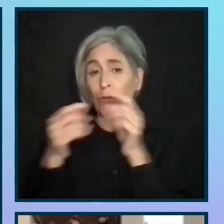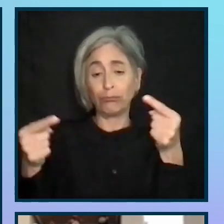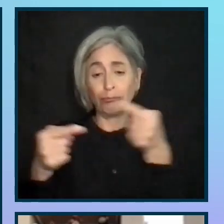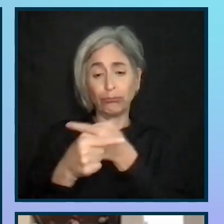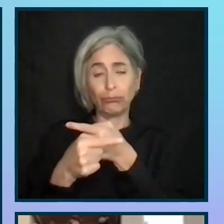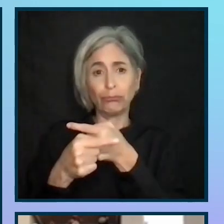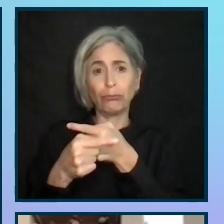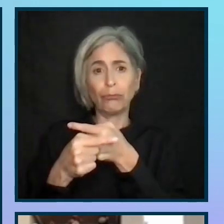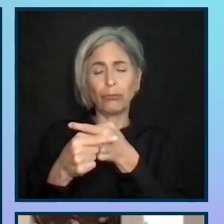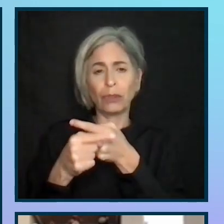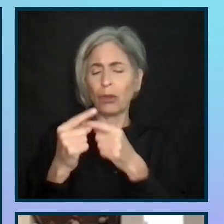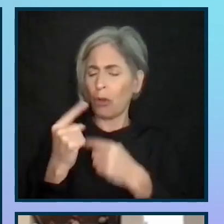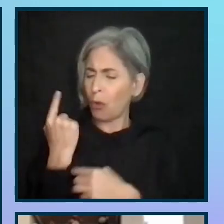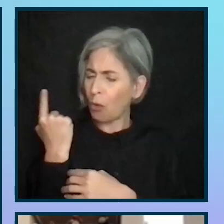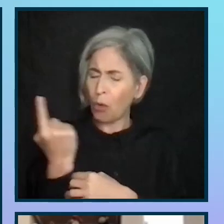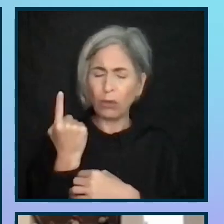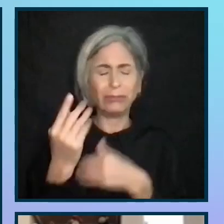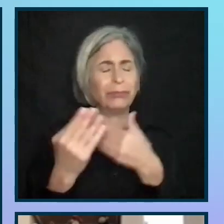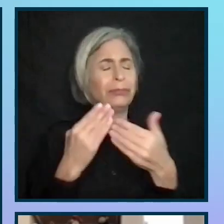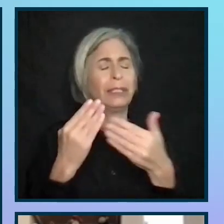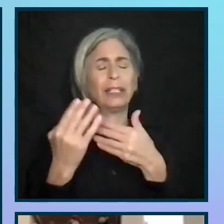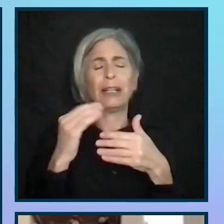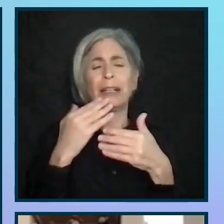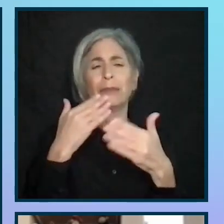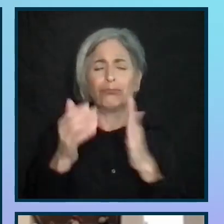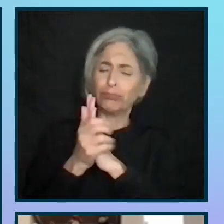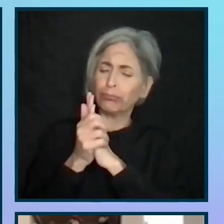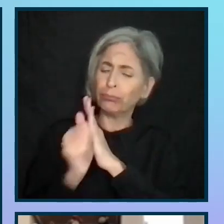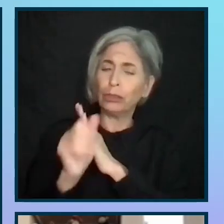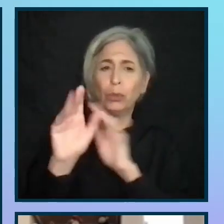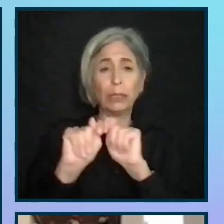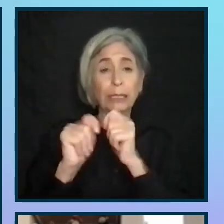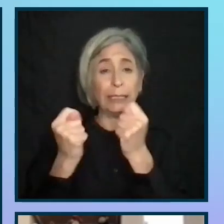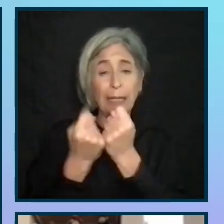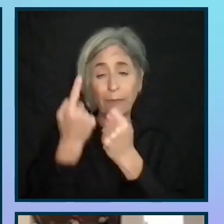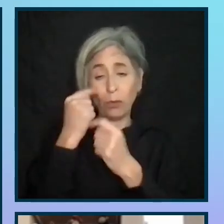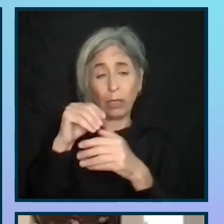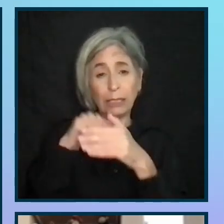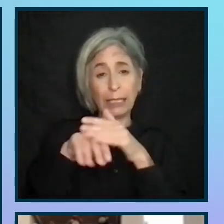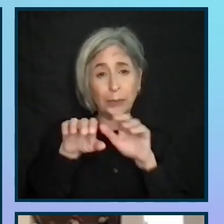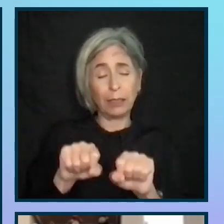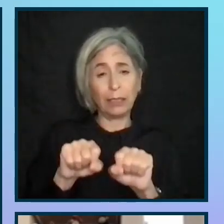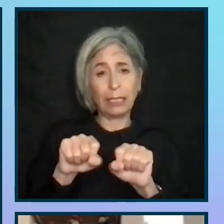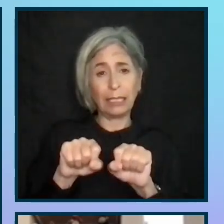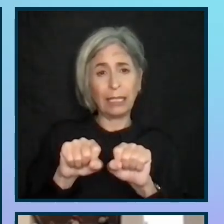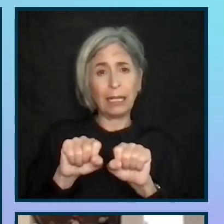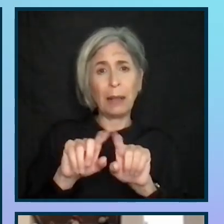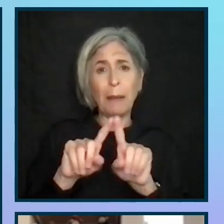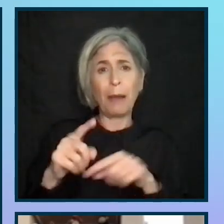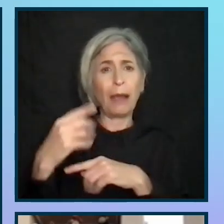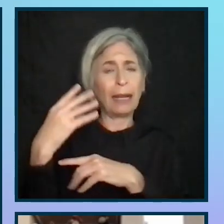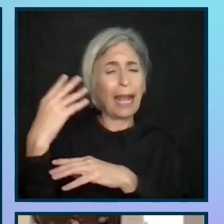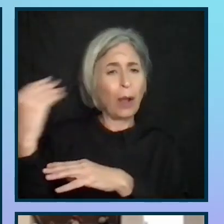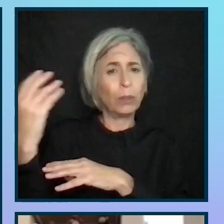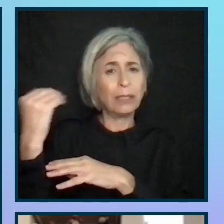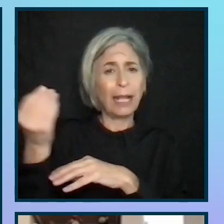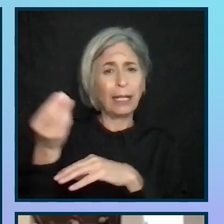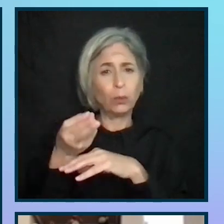And as always, no matter how good your accessibility team might be, external consultants are always available.